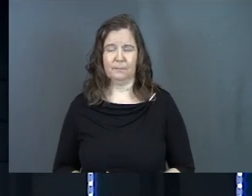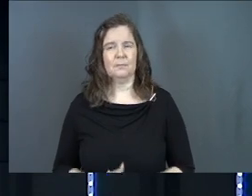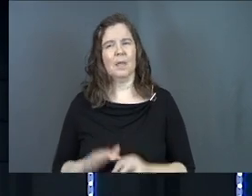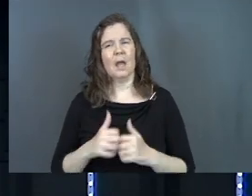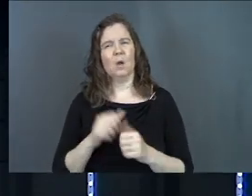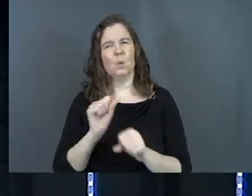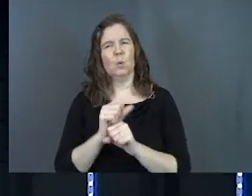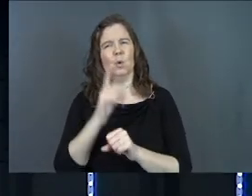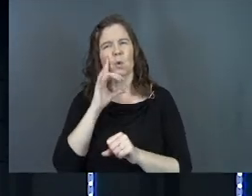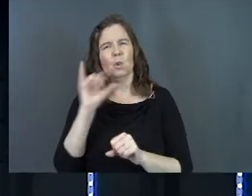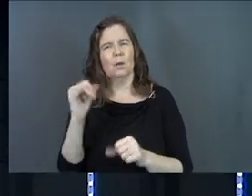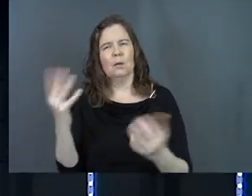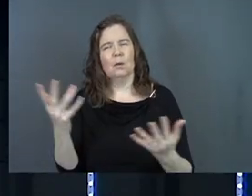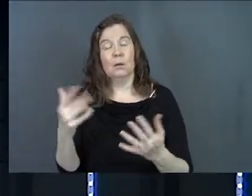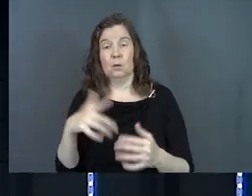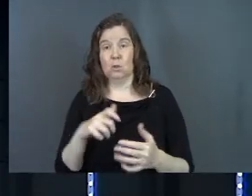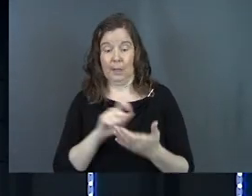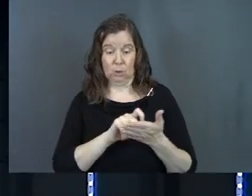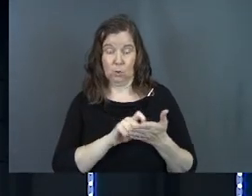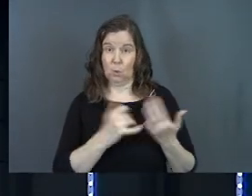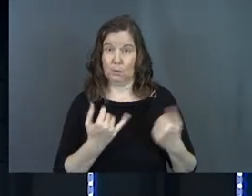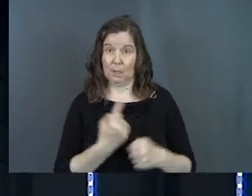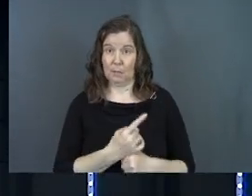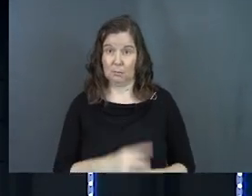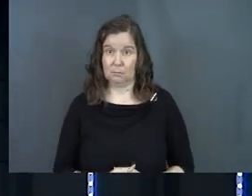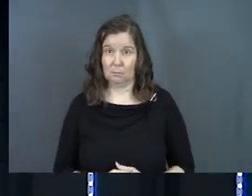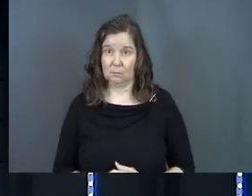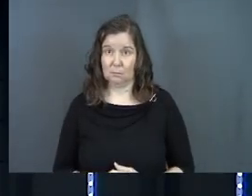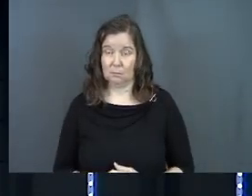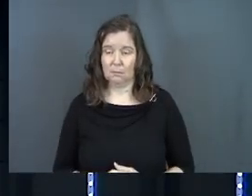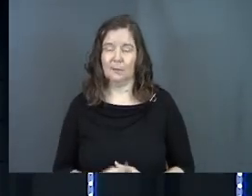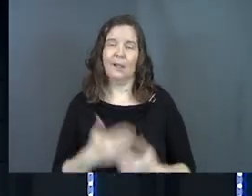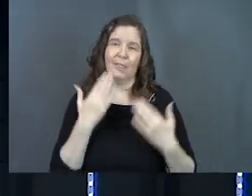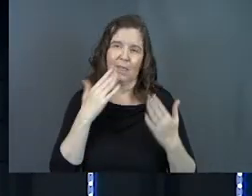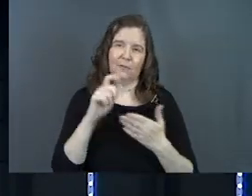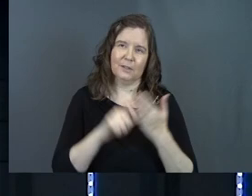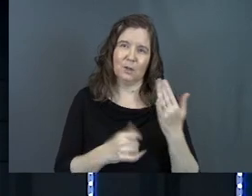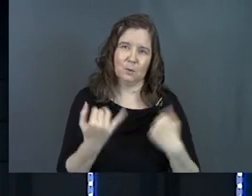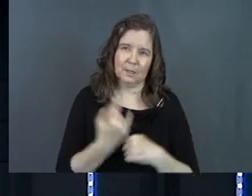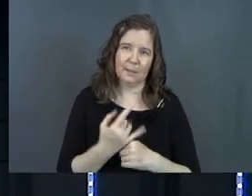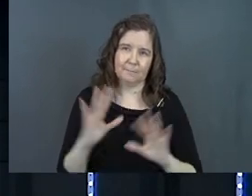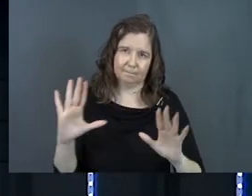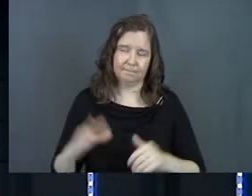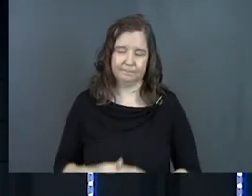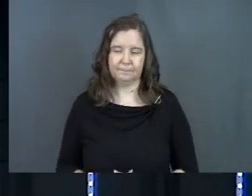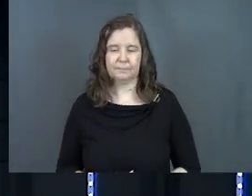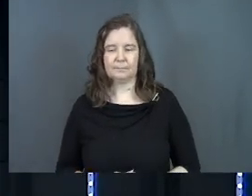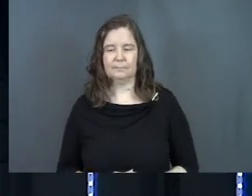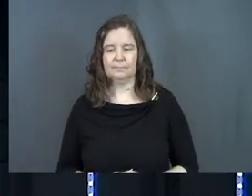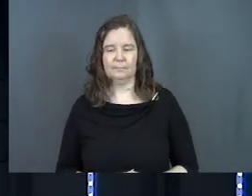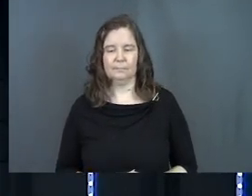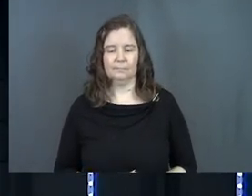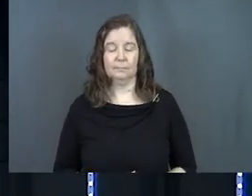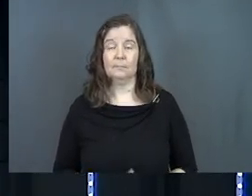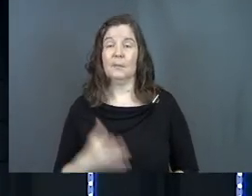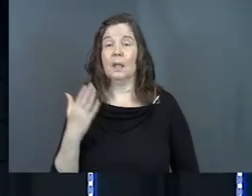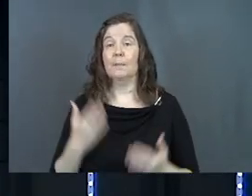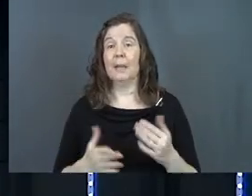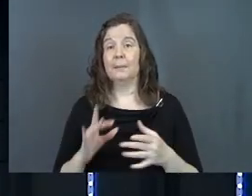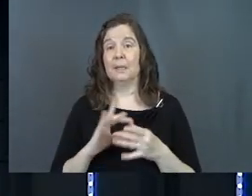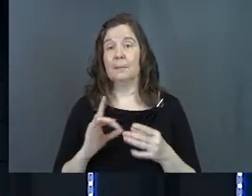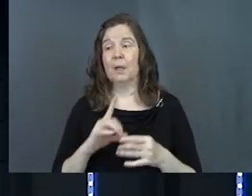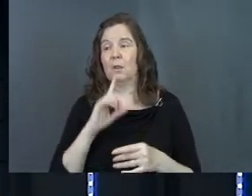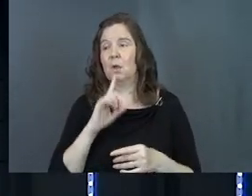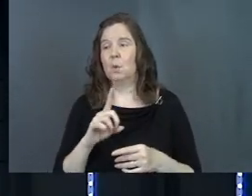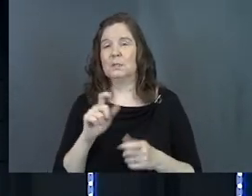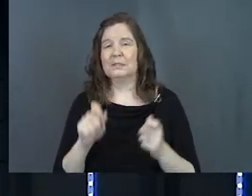So how does this work? Like you took notes today. Thank you for taking notes today. But maybe in this